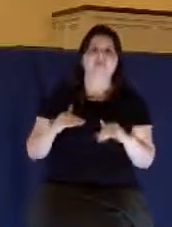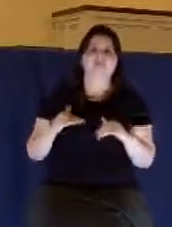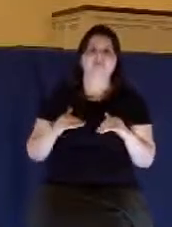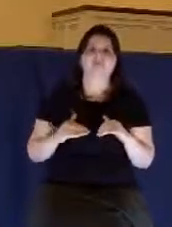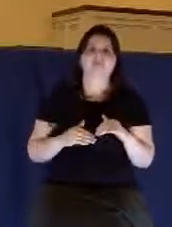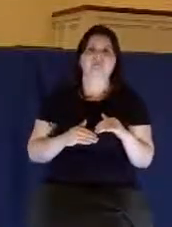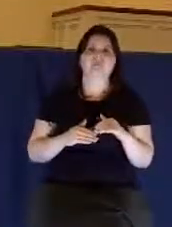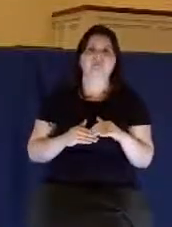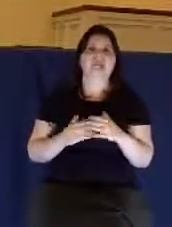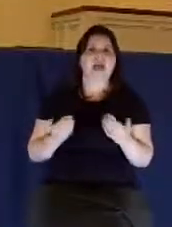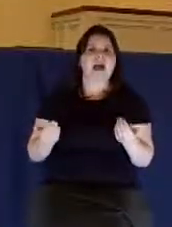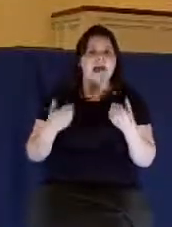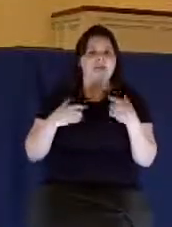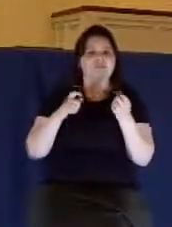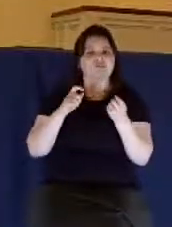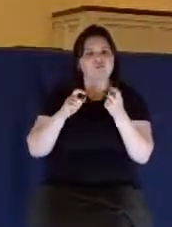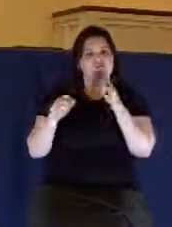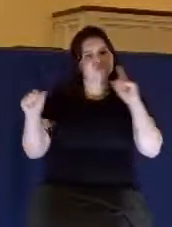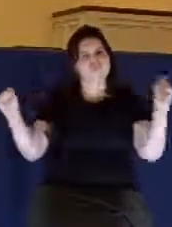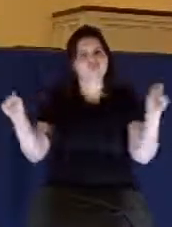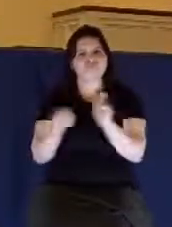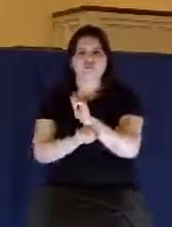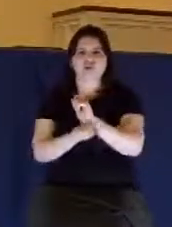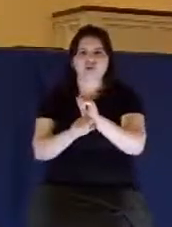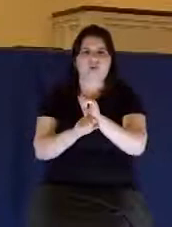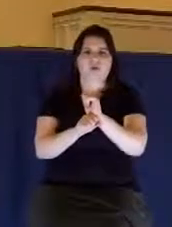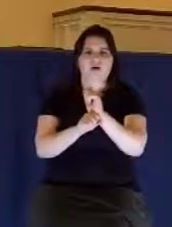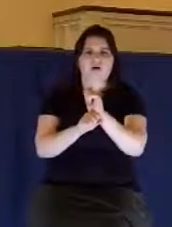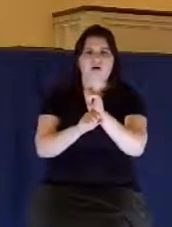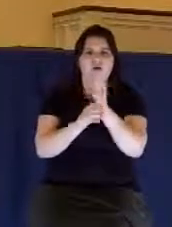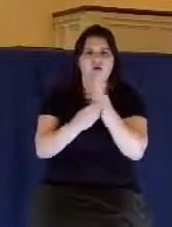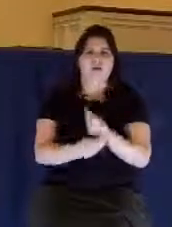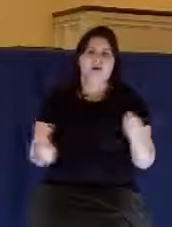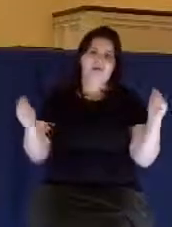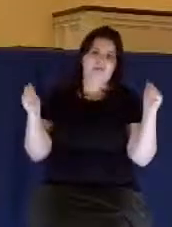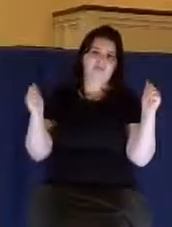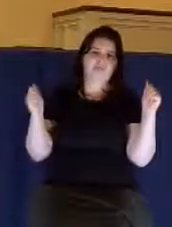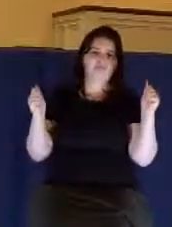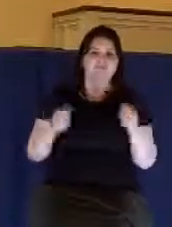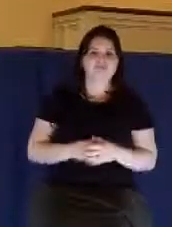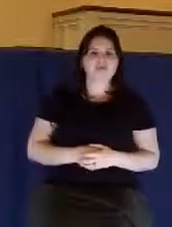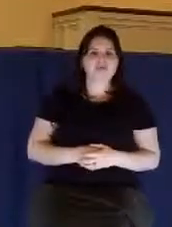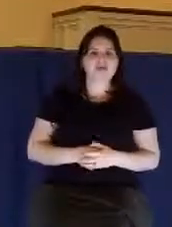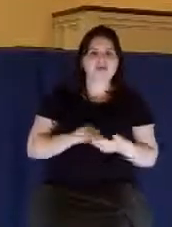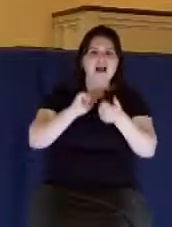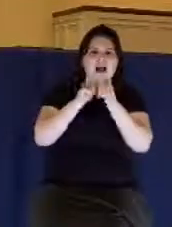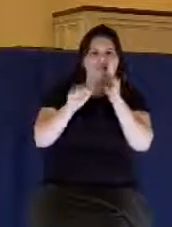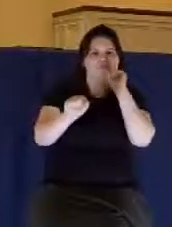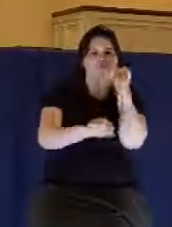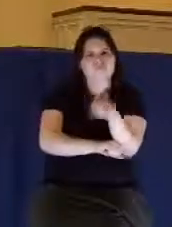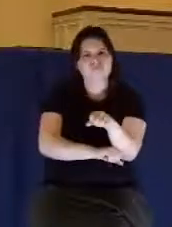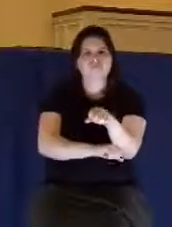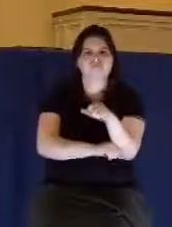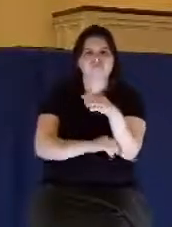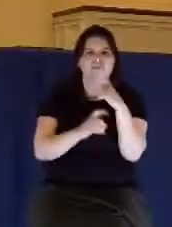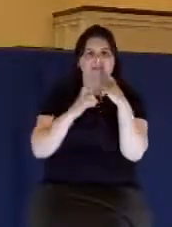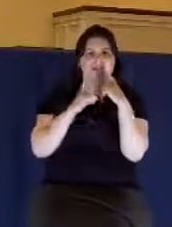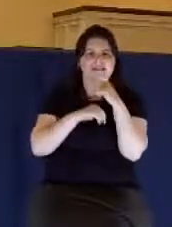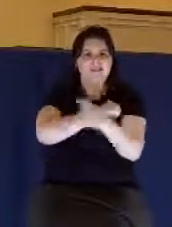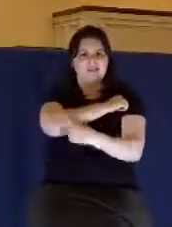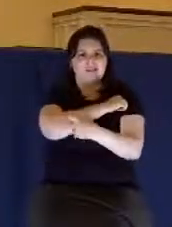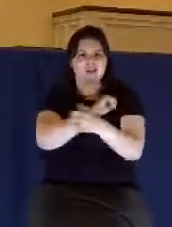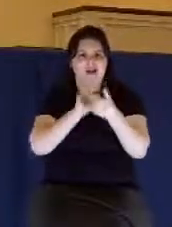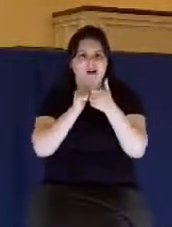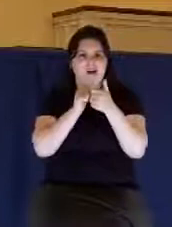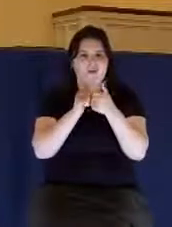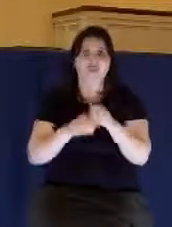cure, because this is what we really want to focus on. How do I overcome temptation? Well, look at verse 16. Do not